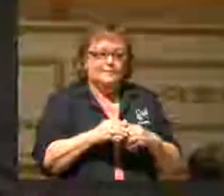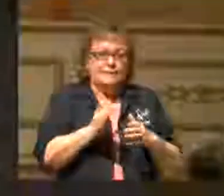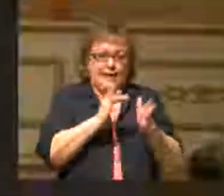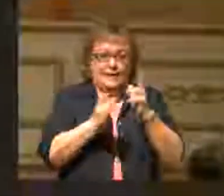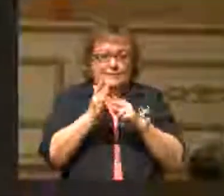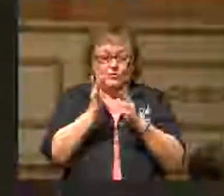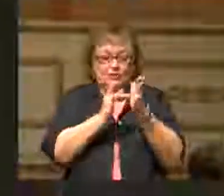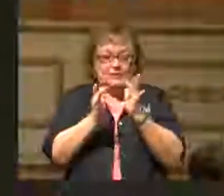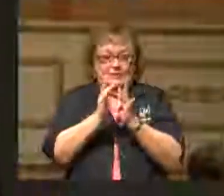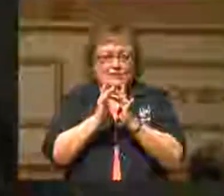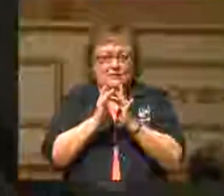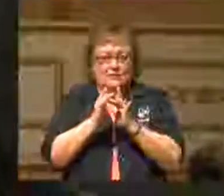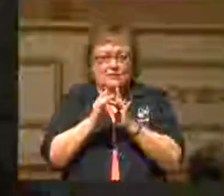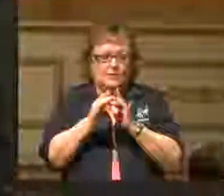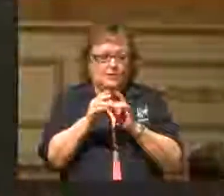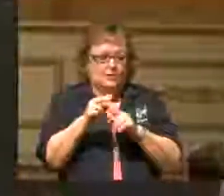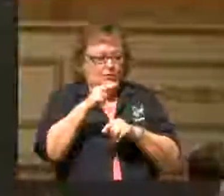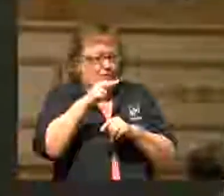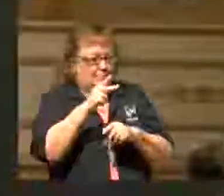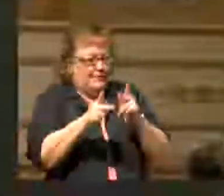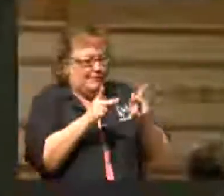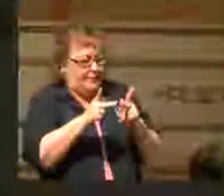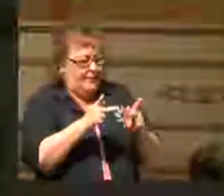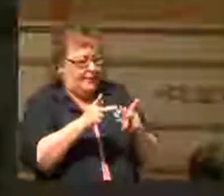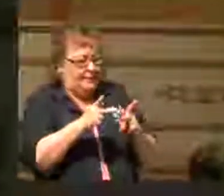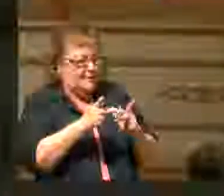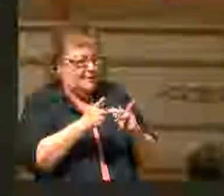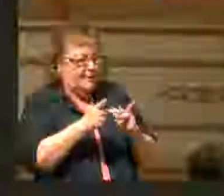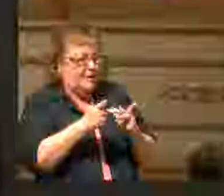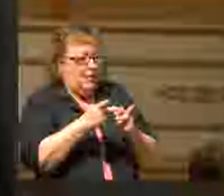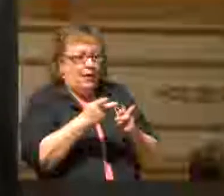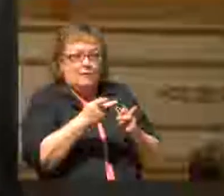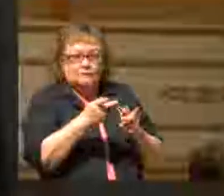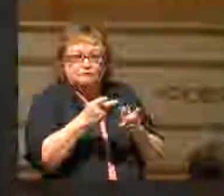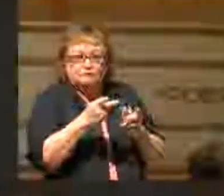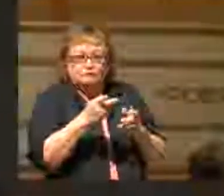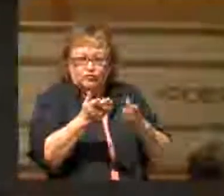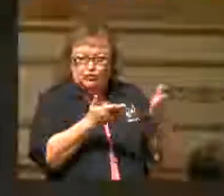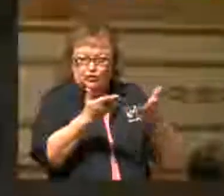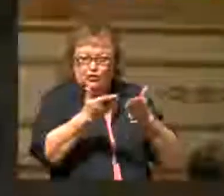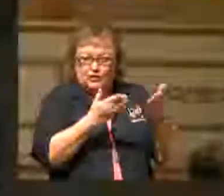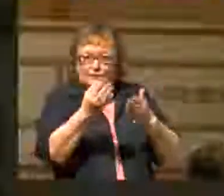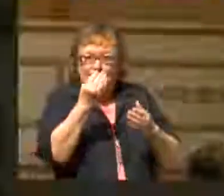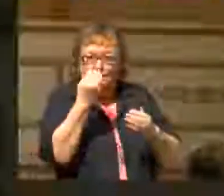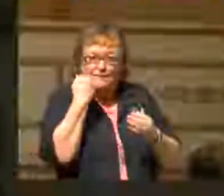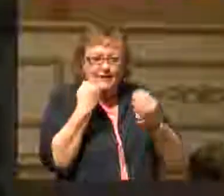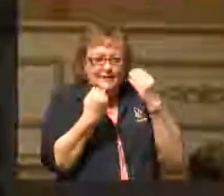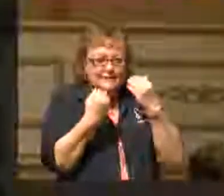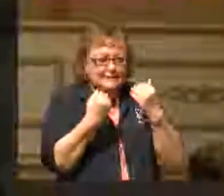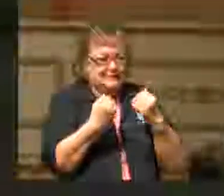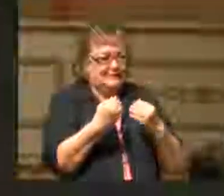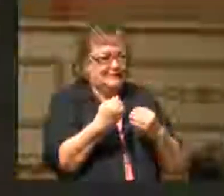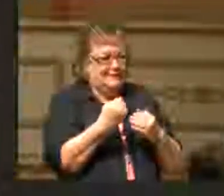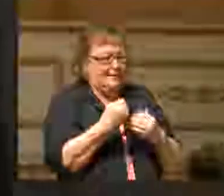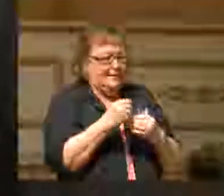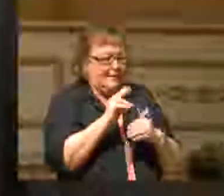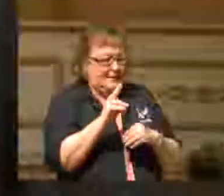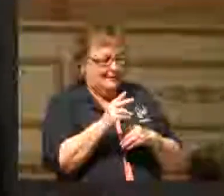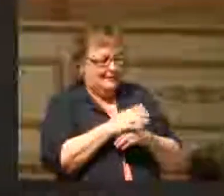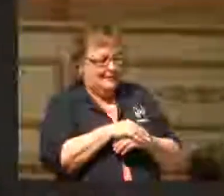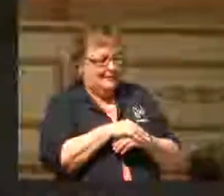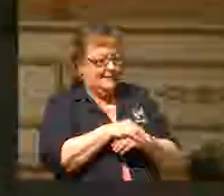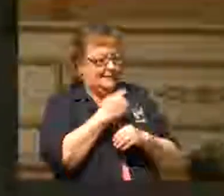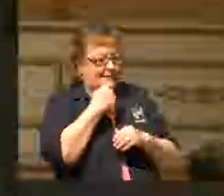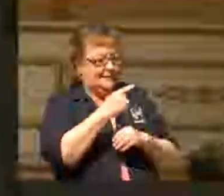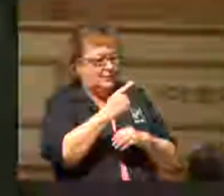turned his attention to the one who hosted the feast. I mean, he's just telling the truth just the way it fell. Turned his